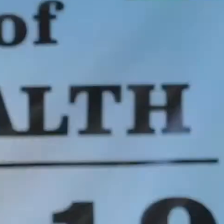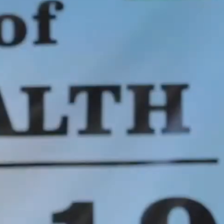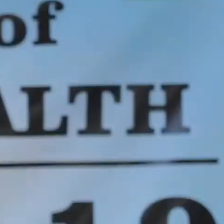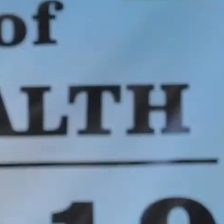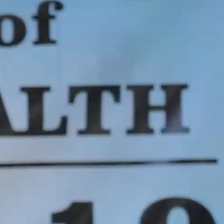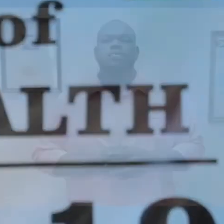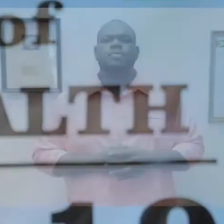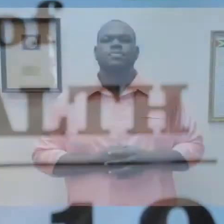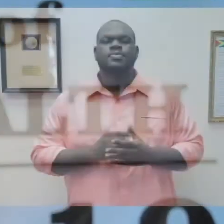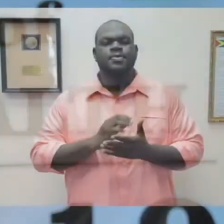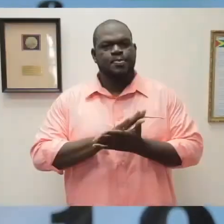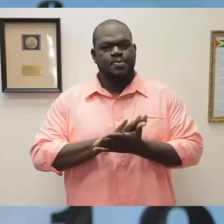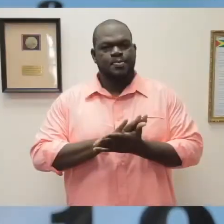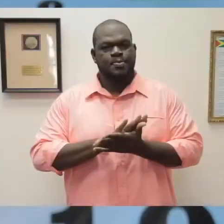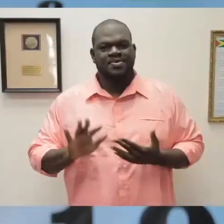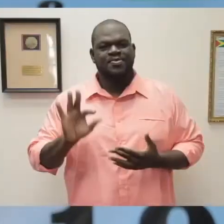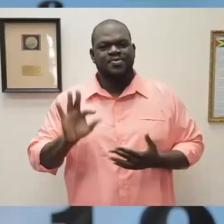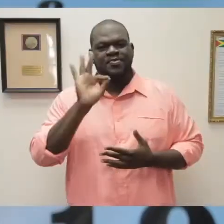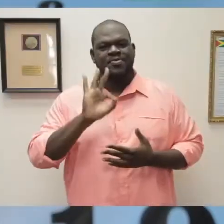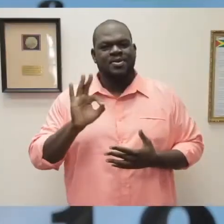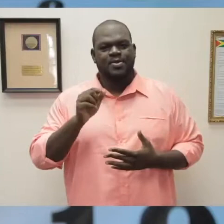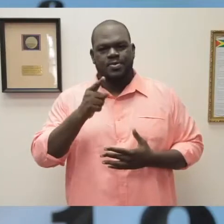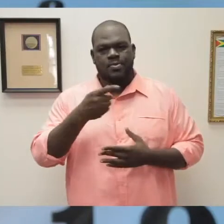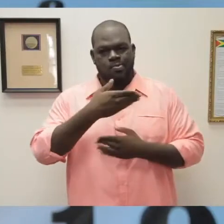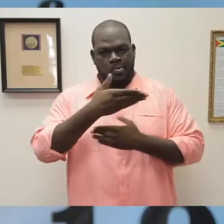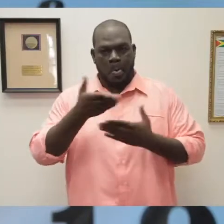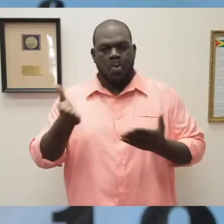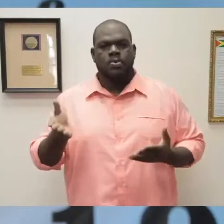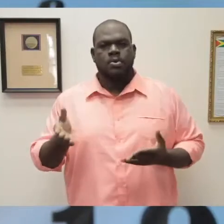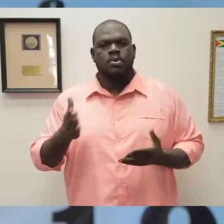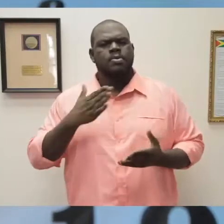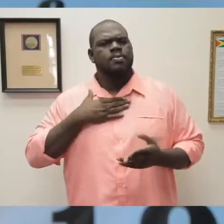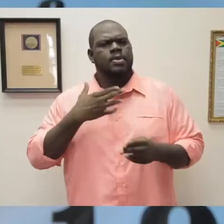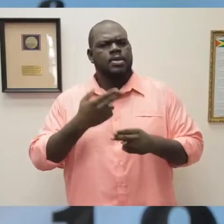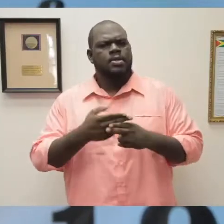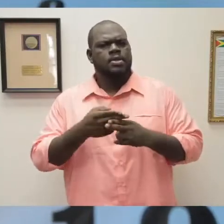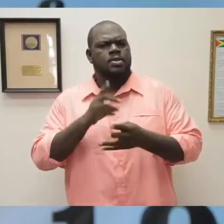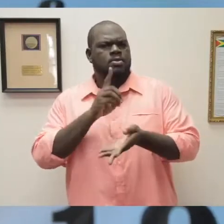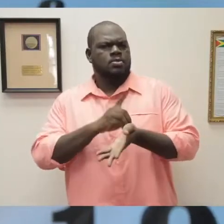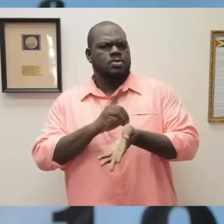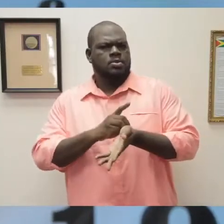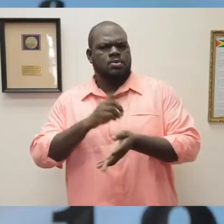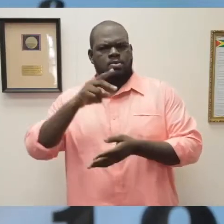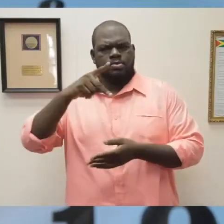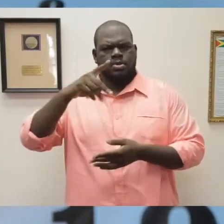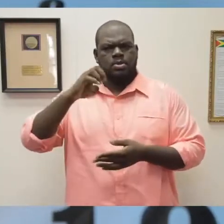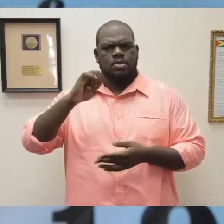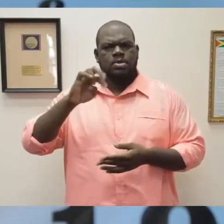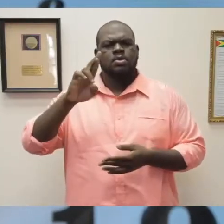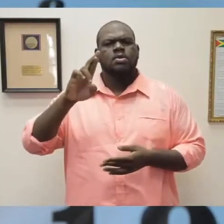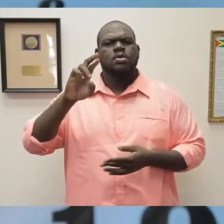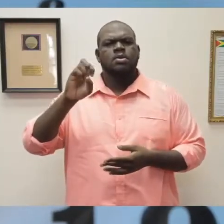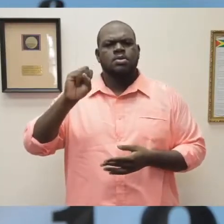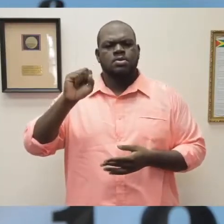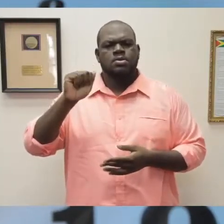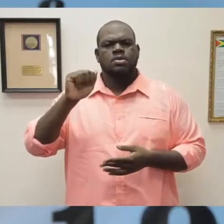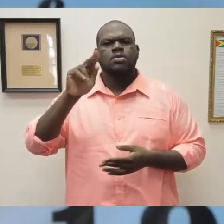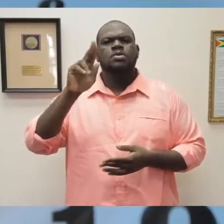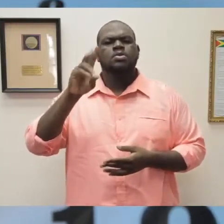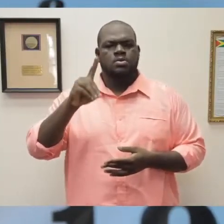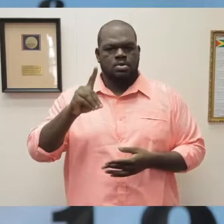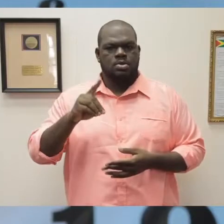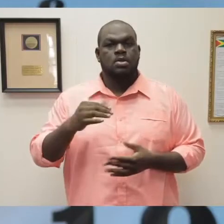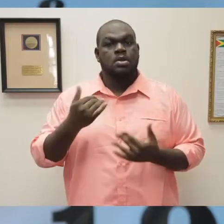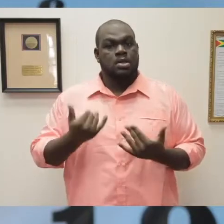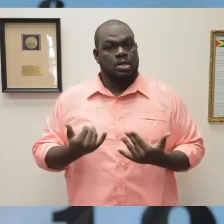A pleasant Friday to you all. I'm Dr. Shamdi Opasar, the Chief Medical Officer, and I will bring you the daily COVID